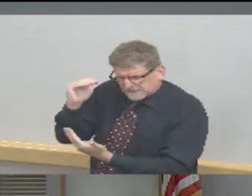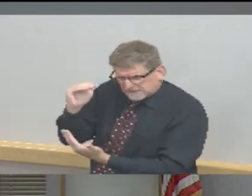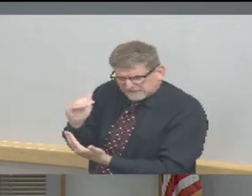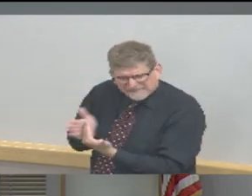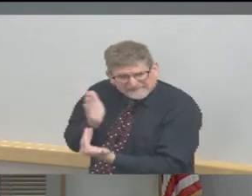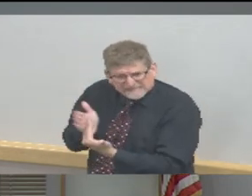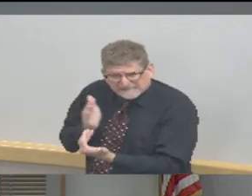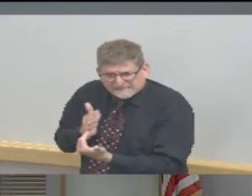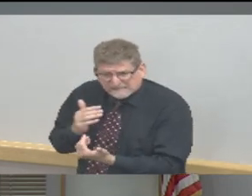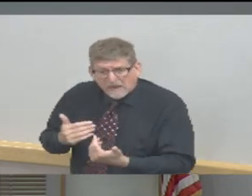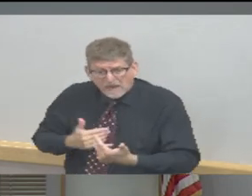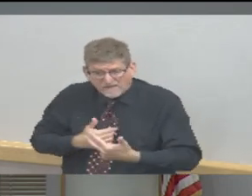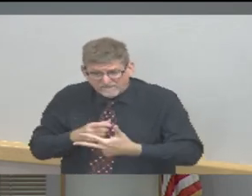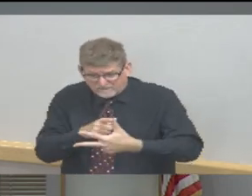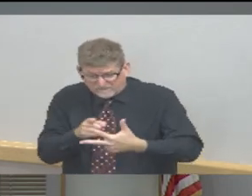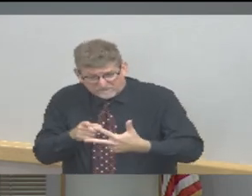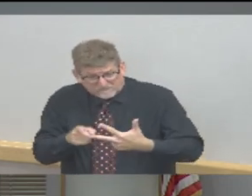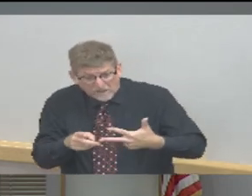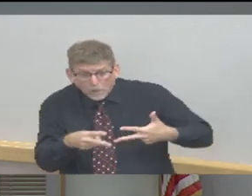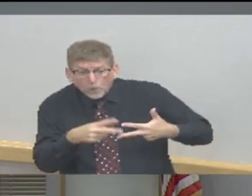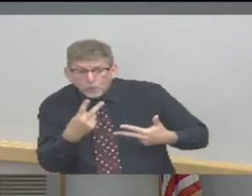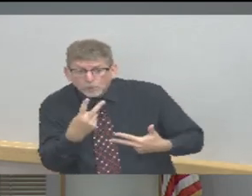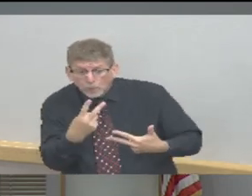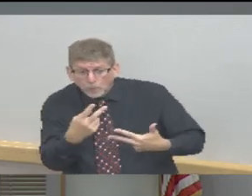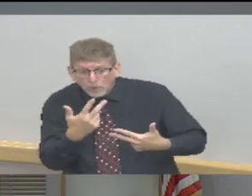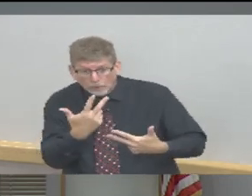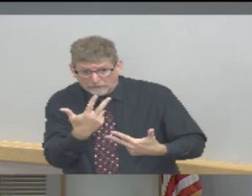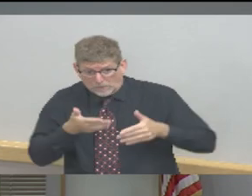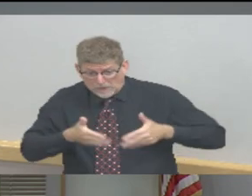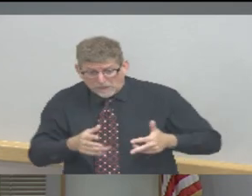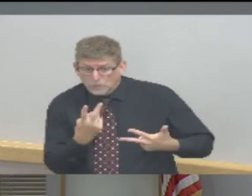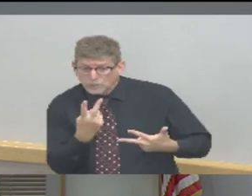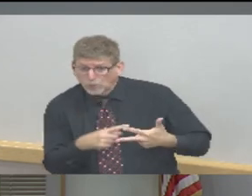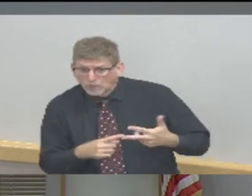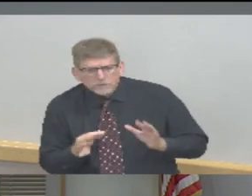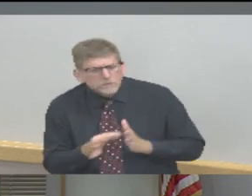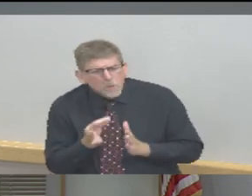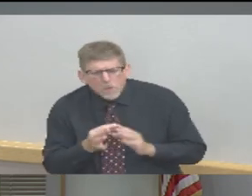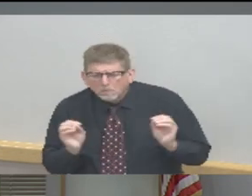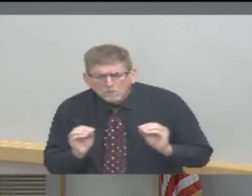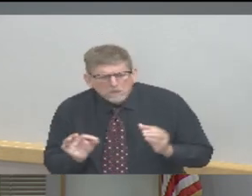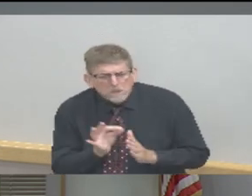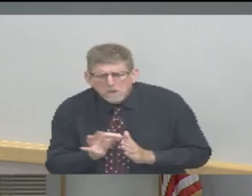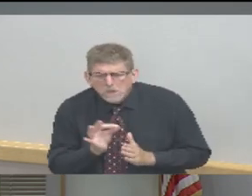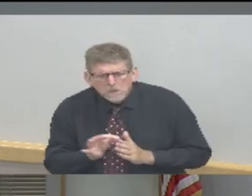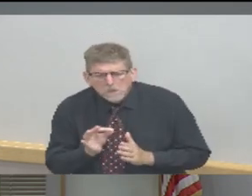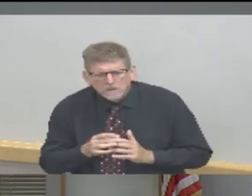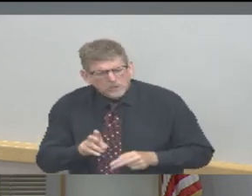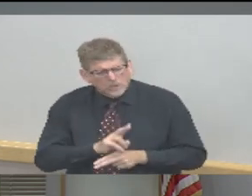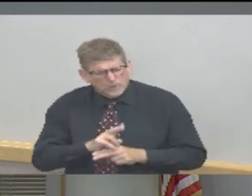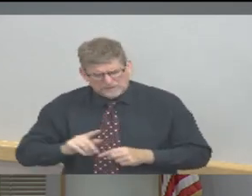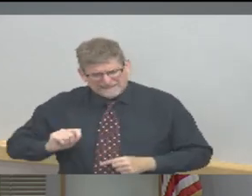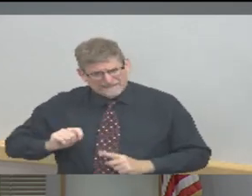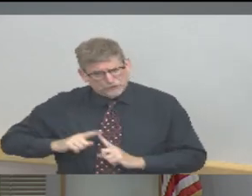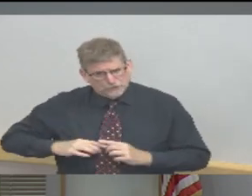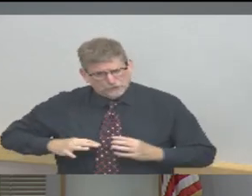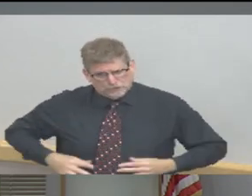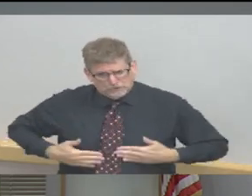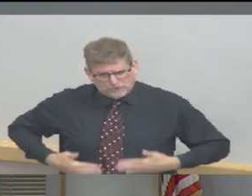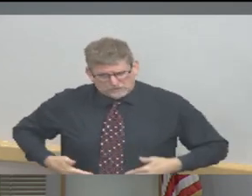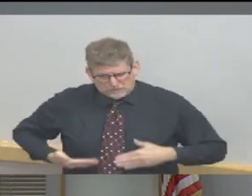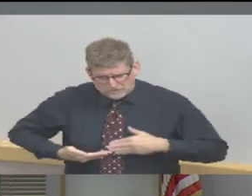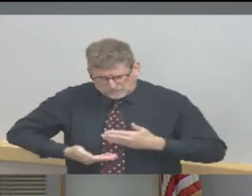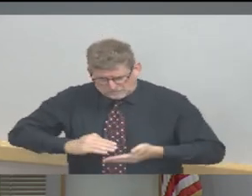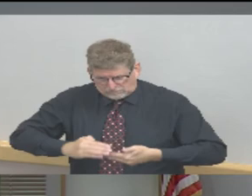sewing at all. They utilize a t-shirt and a bandana and show you step by step with easy to follow easy to follow